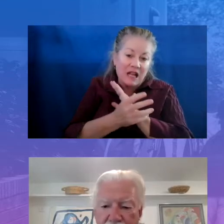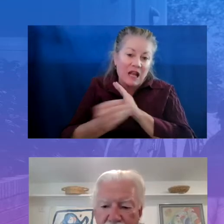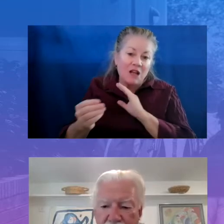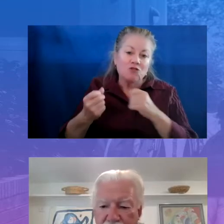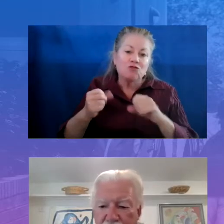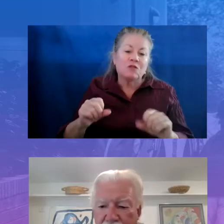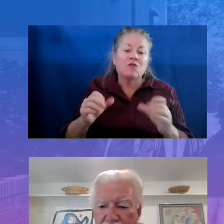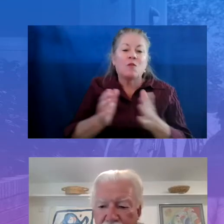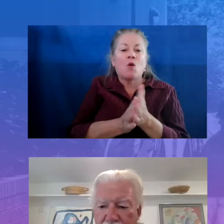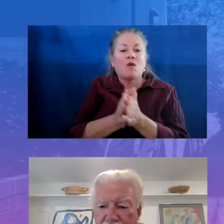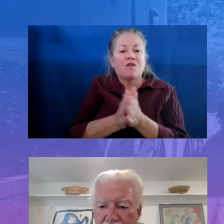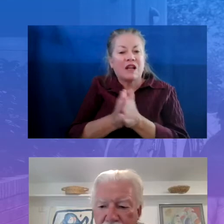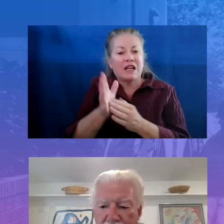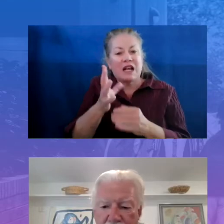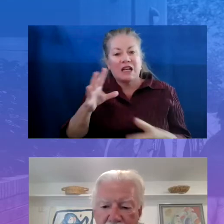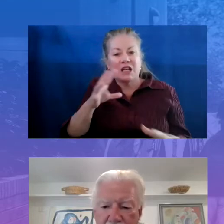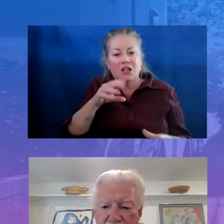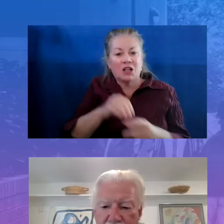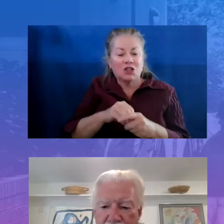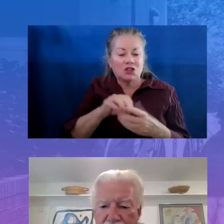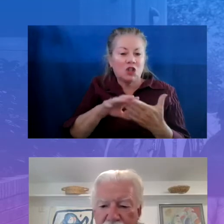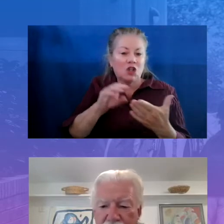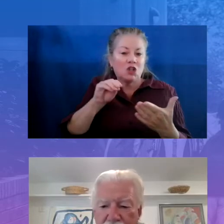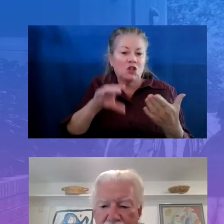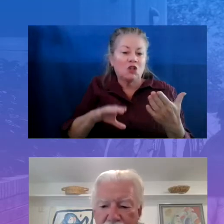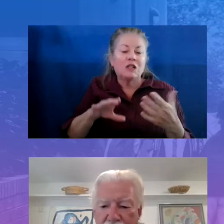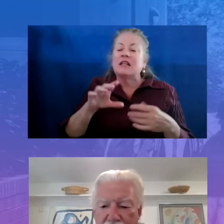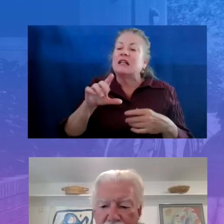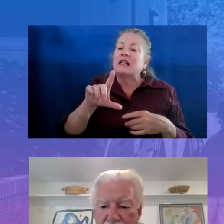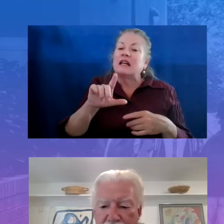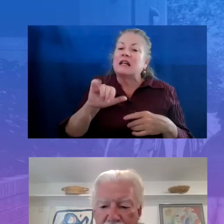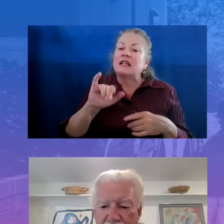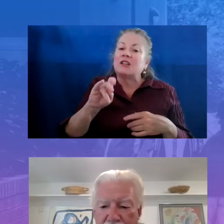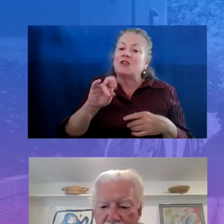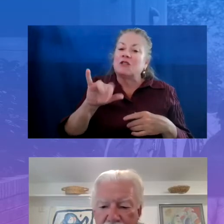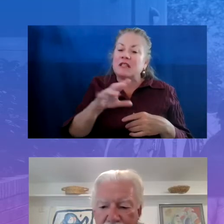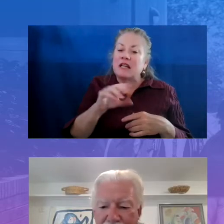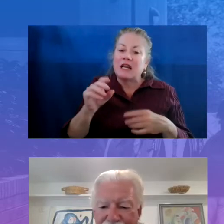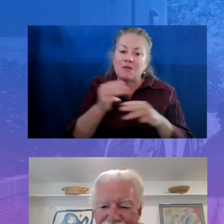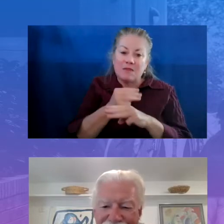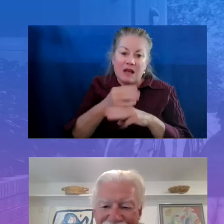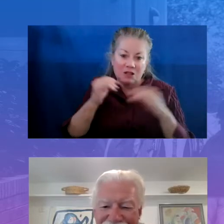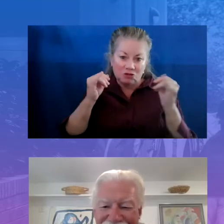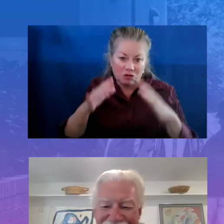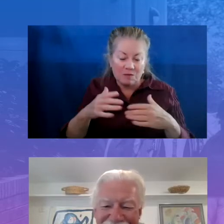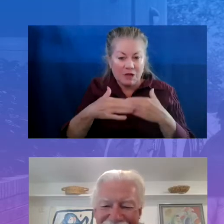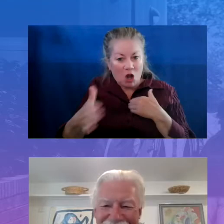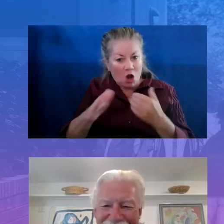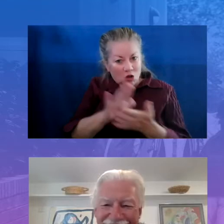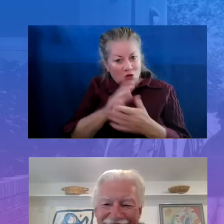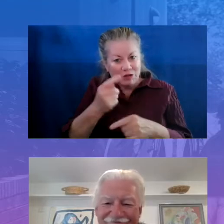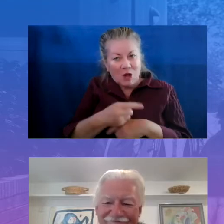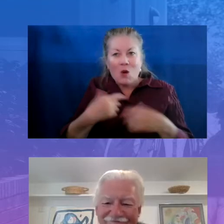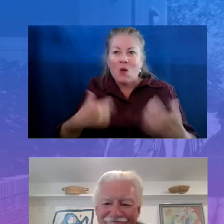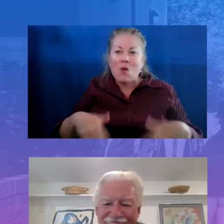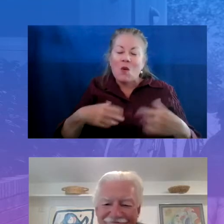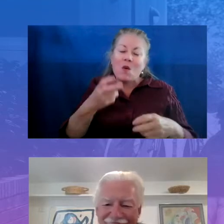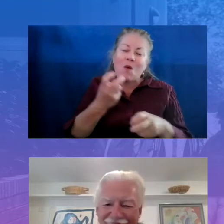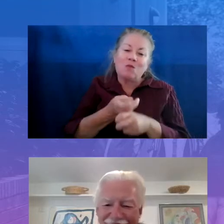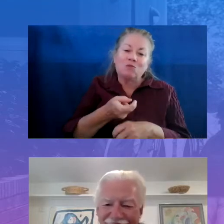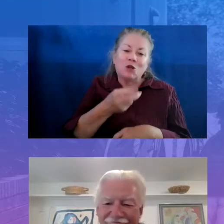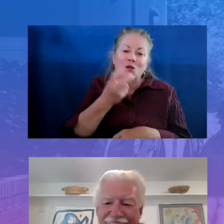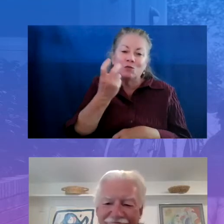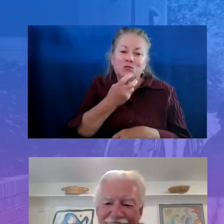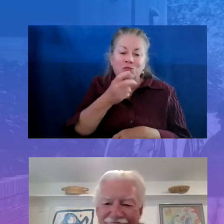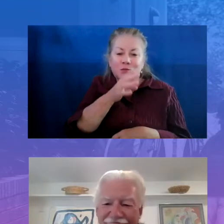learners in literacy and math instruction beyond the school day. That was a mouthful. But these are some of the things that we've been able to